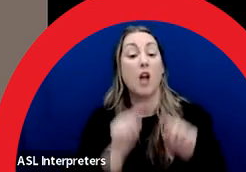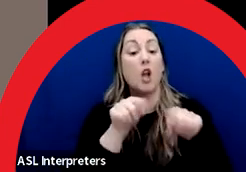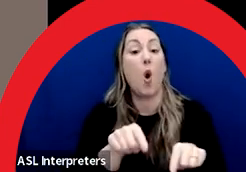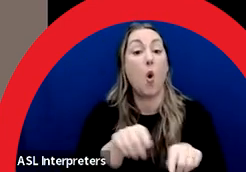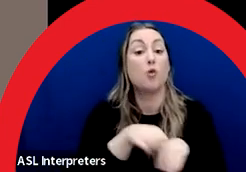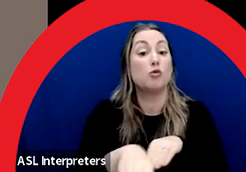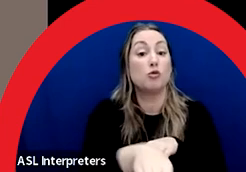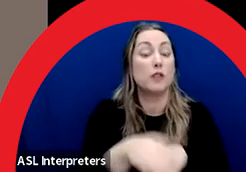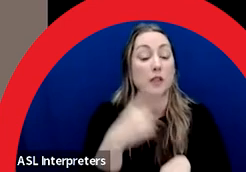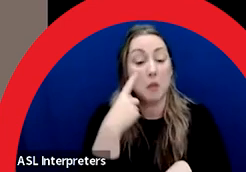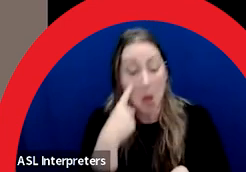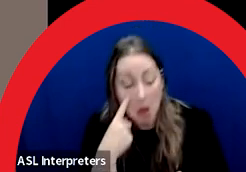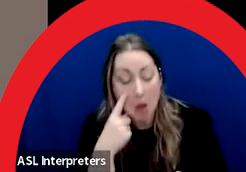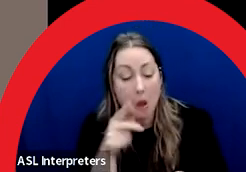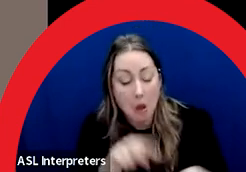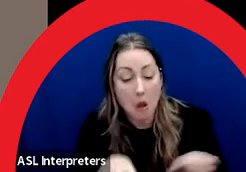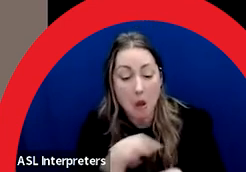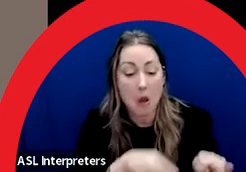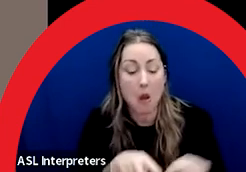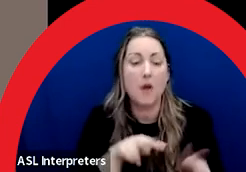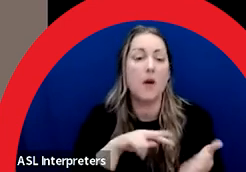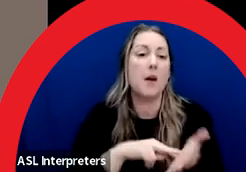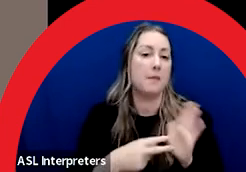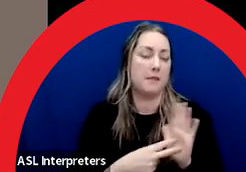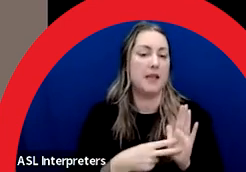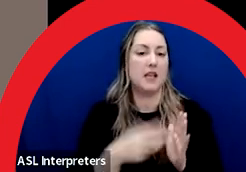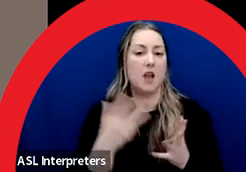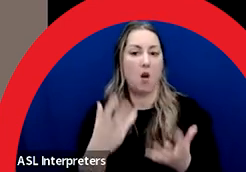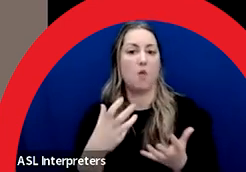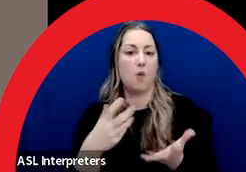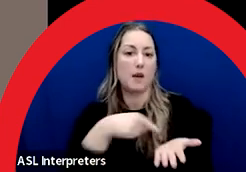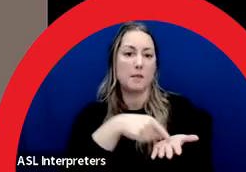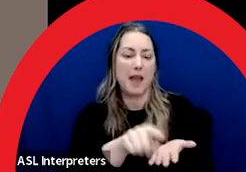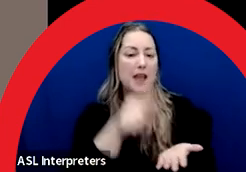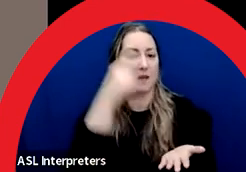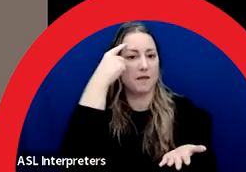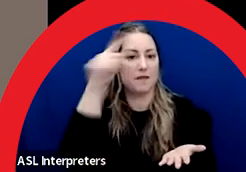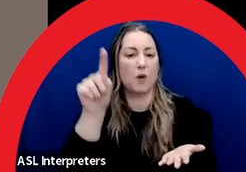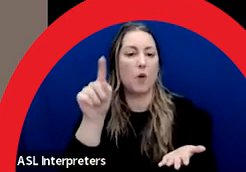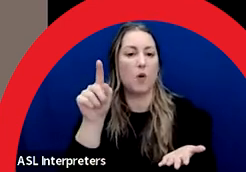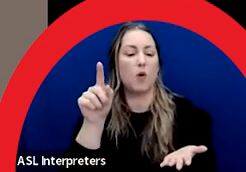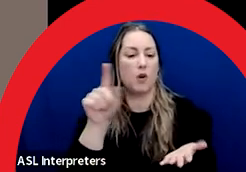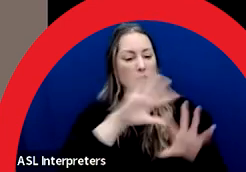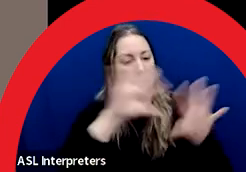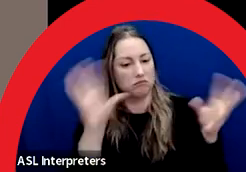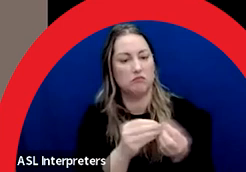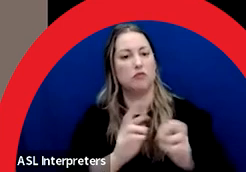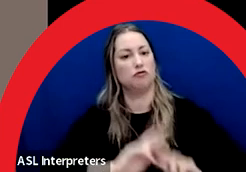want to pay an artist for a well informed concept, not obtain preliminary concepts for free.